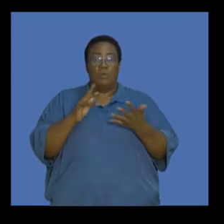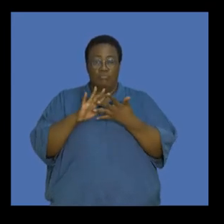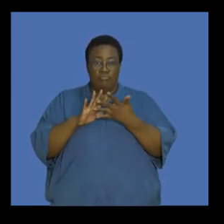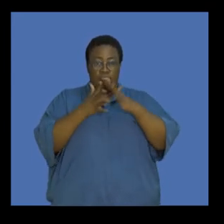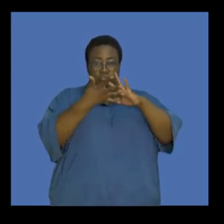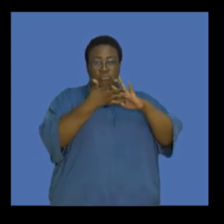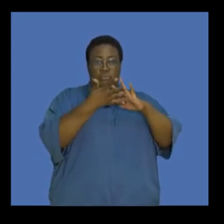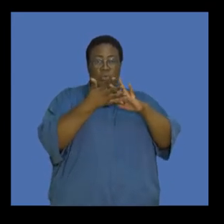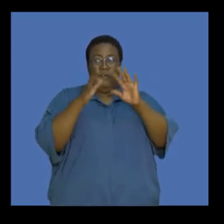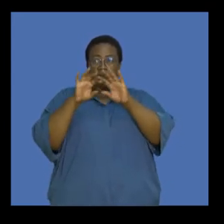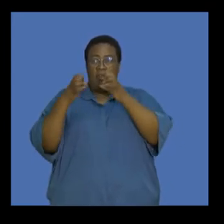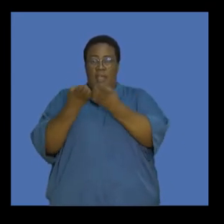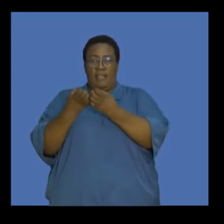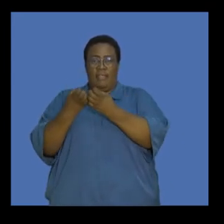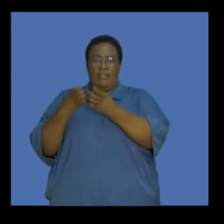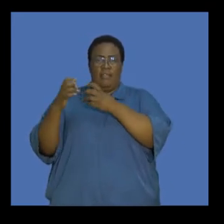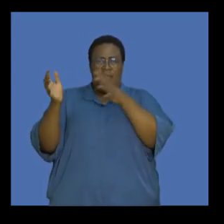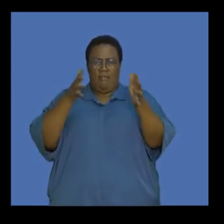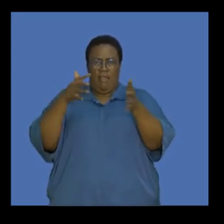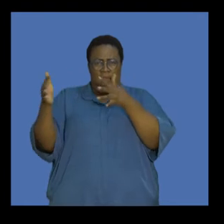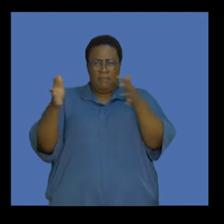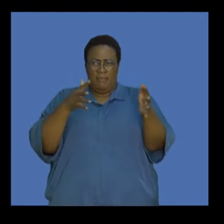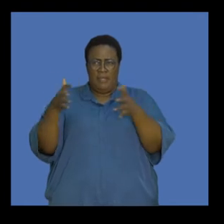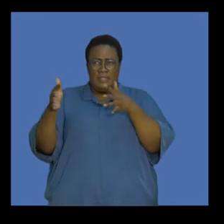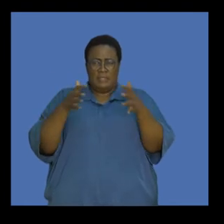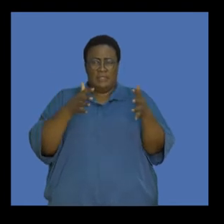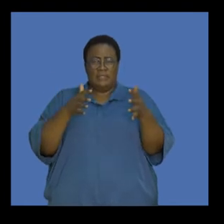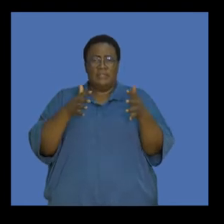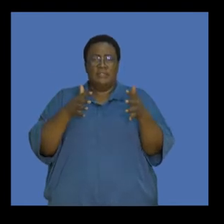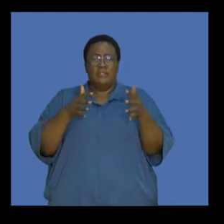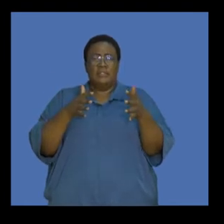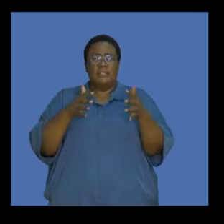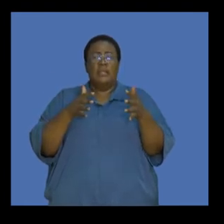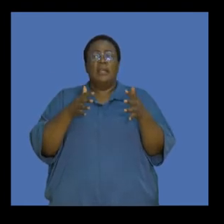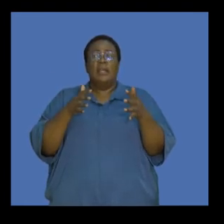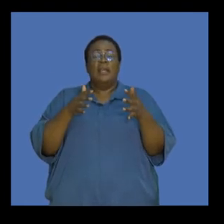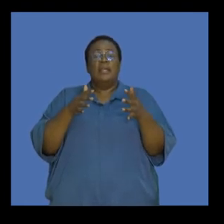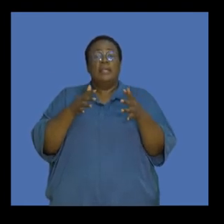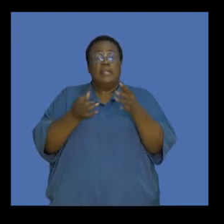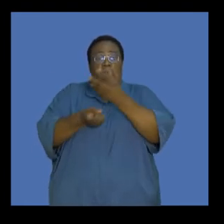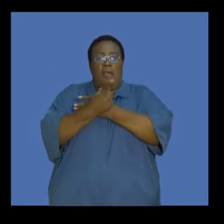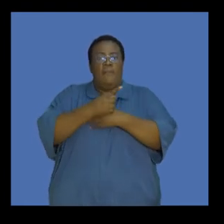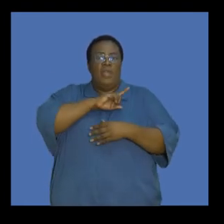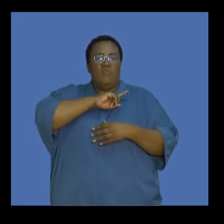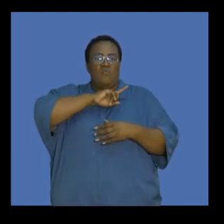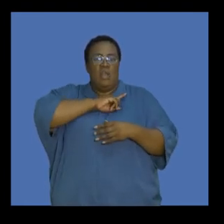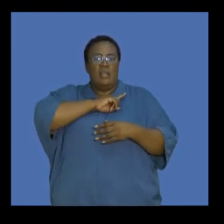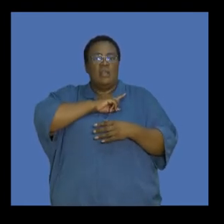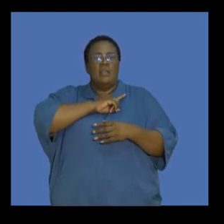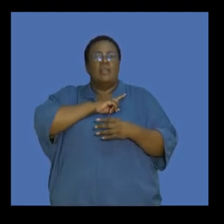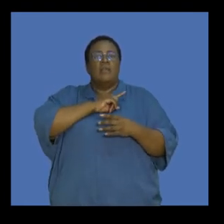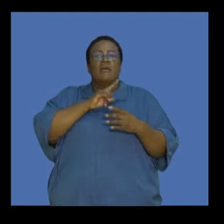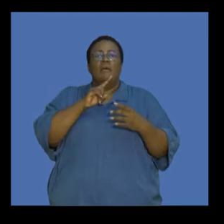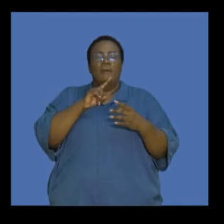climate equilibrium, which is the balance that we talk about, is caused by an increased concentration of the greenhouse